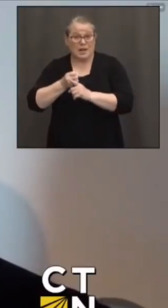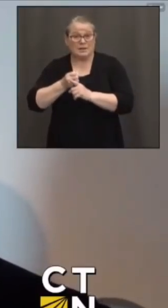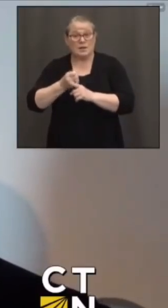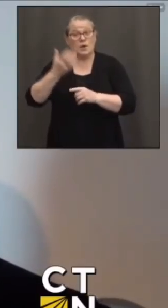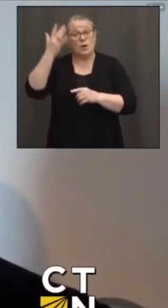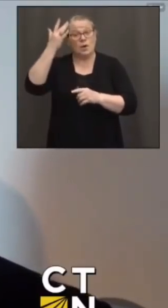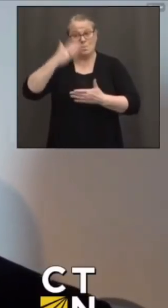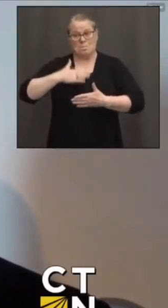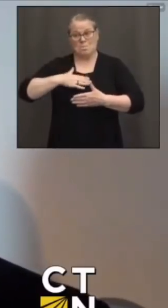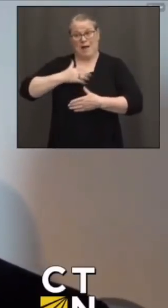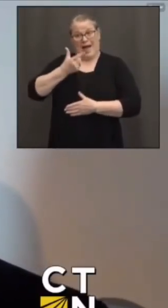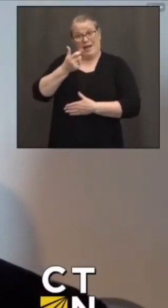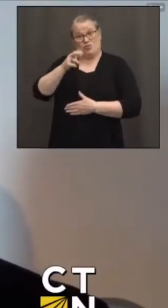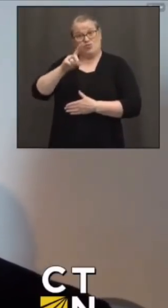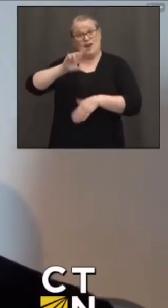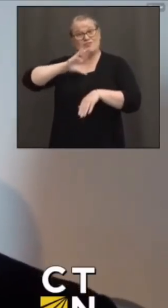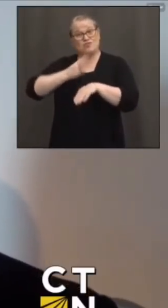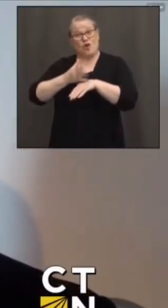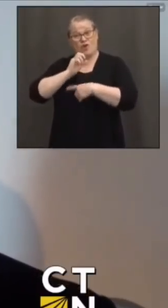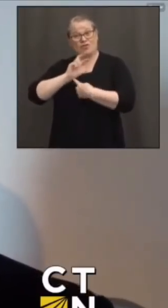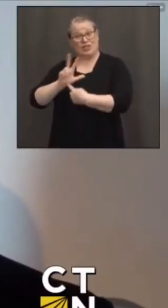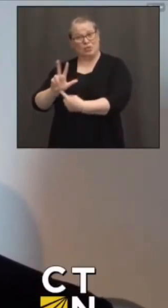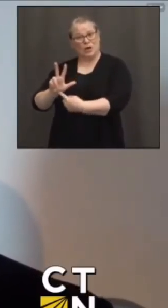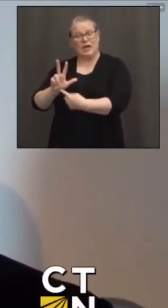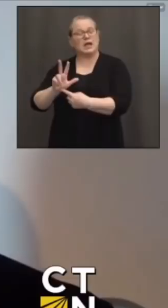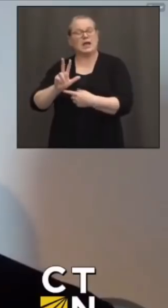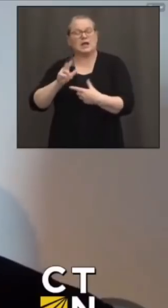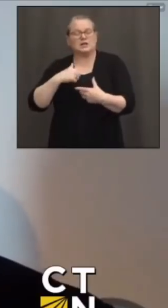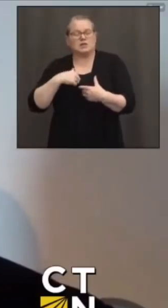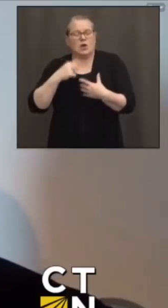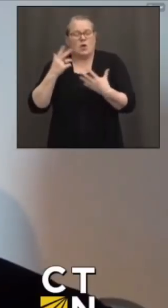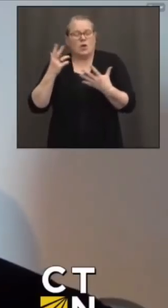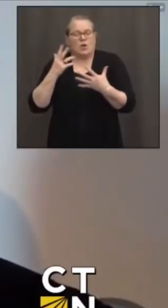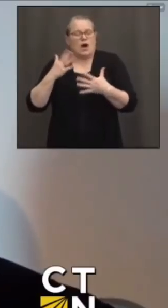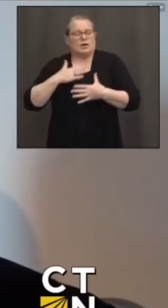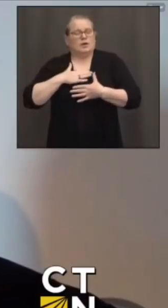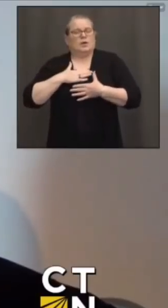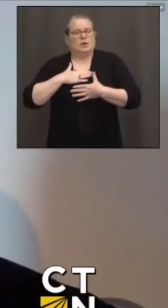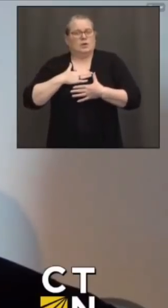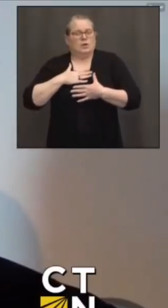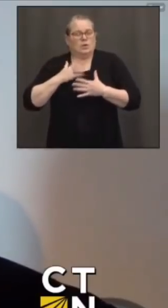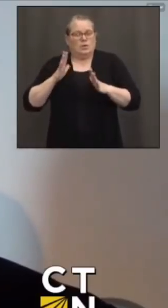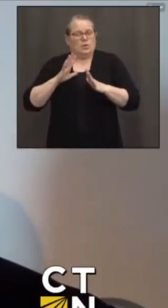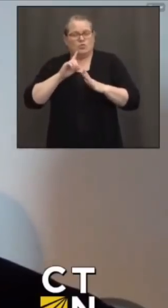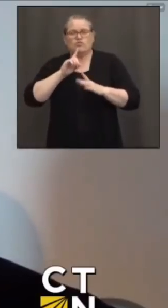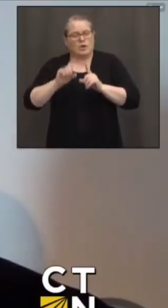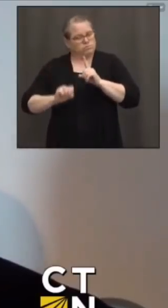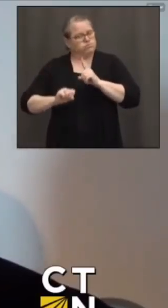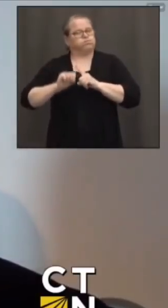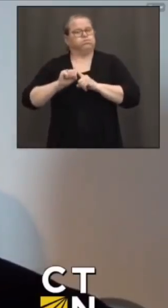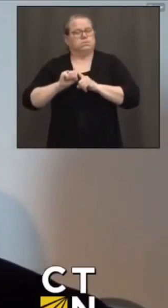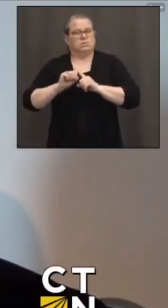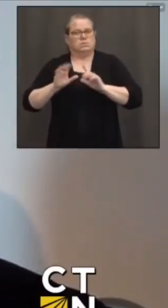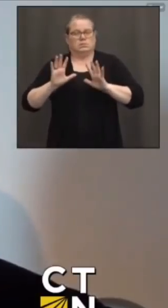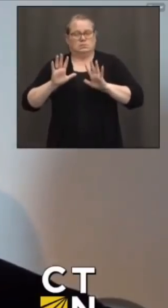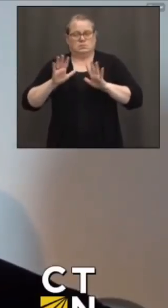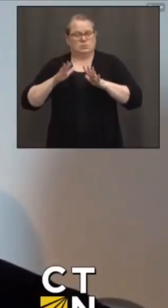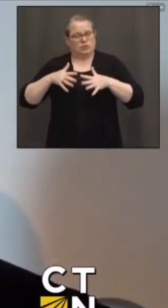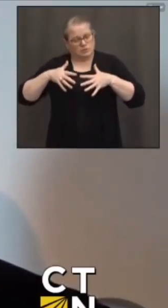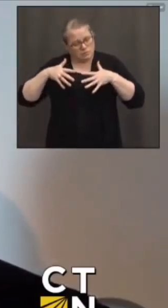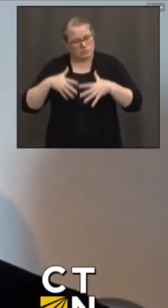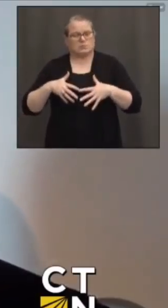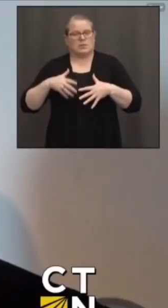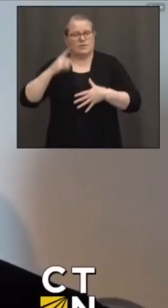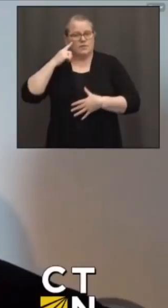granddaughter. And so this just sort of shook me in a different way. And I really feel what is going on right now,